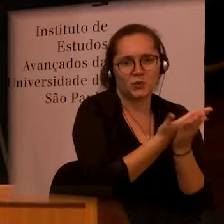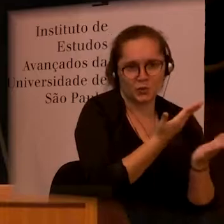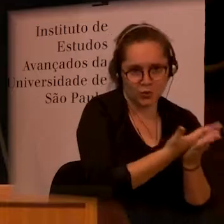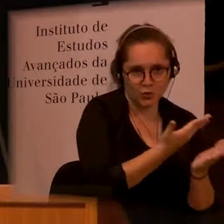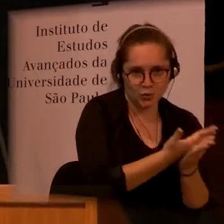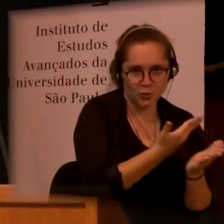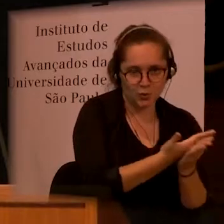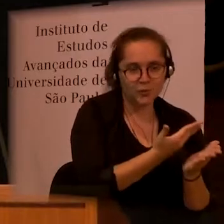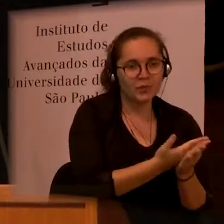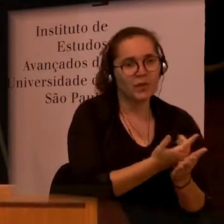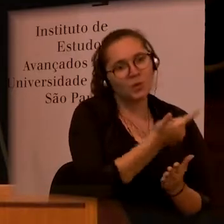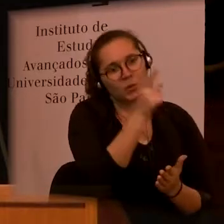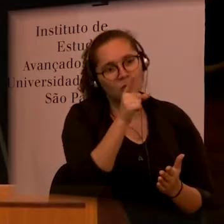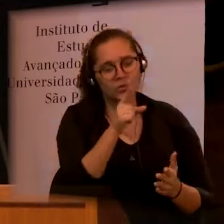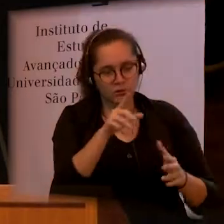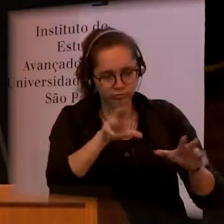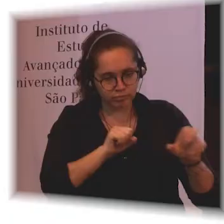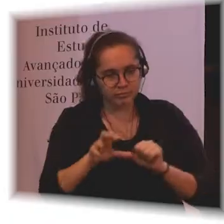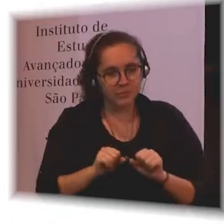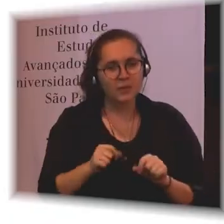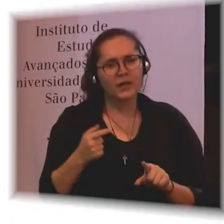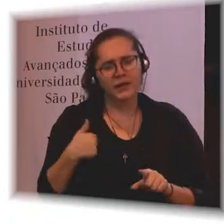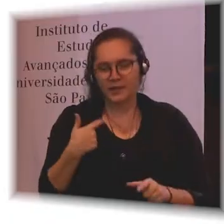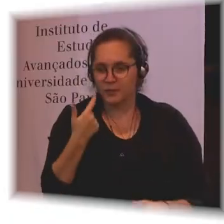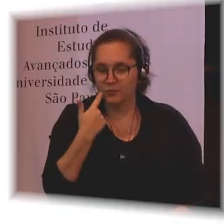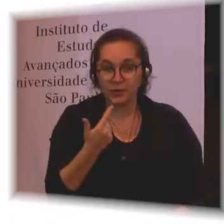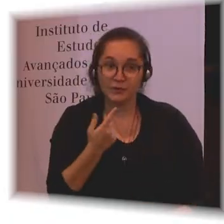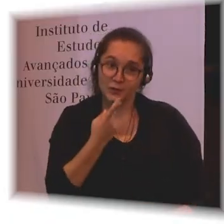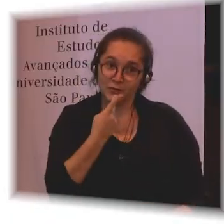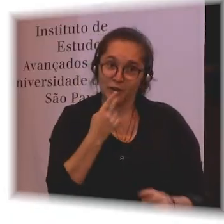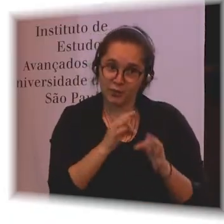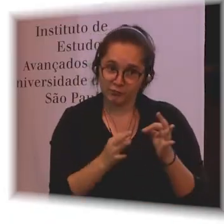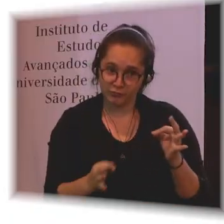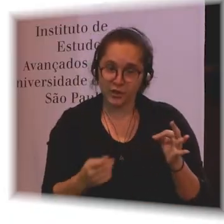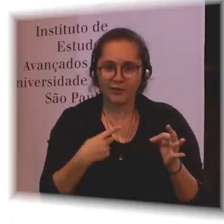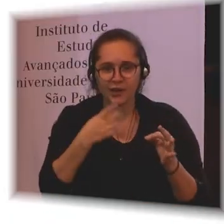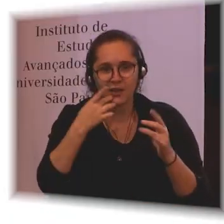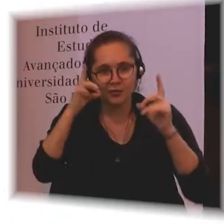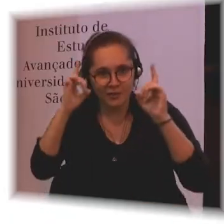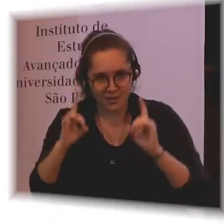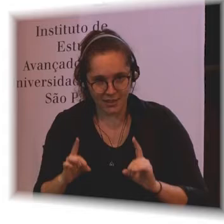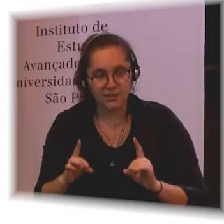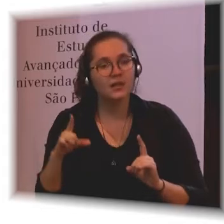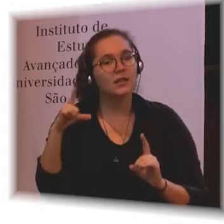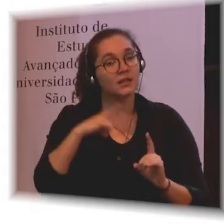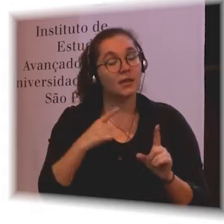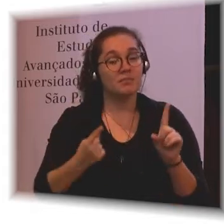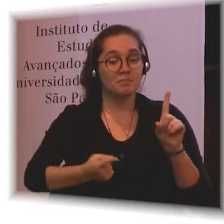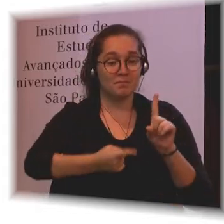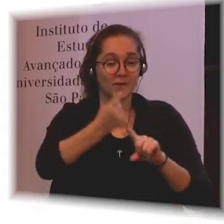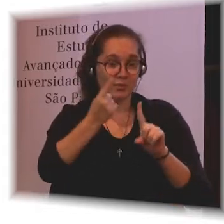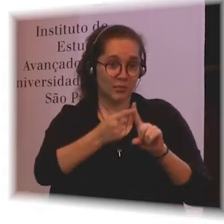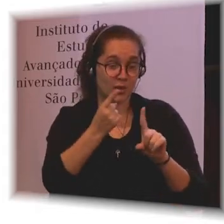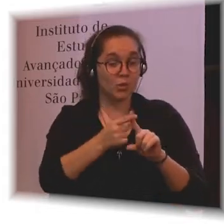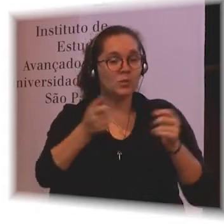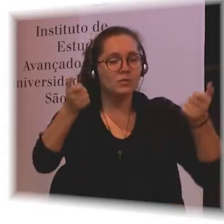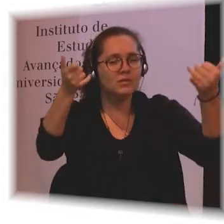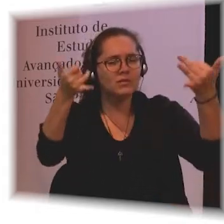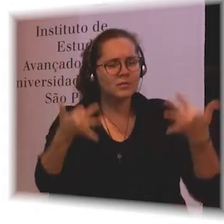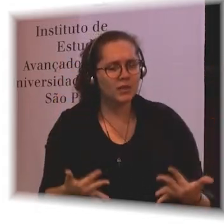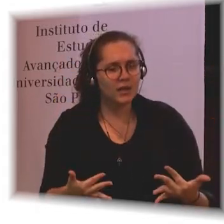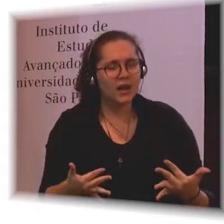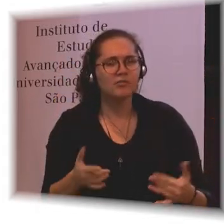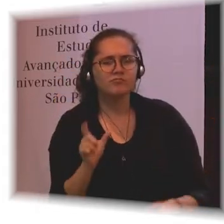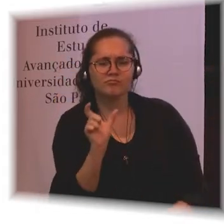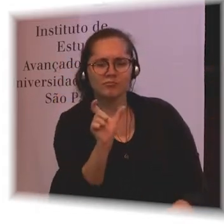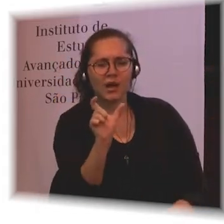So before we start talking more about disability, we need to talk about what is disability. And we could talk about